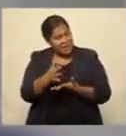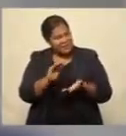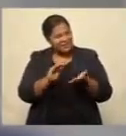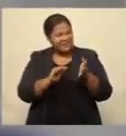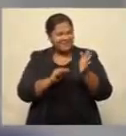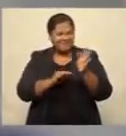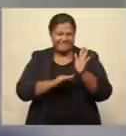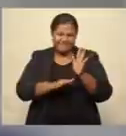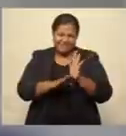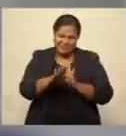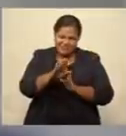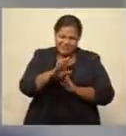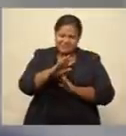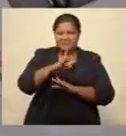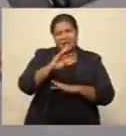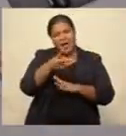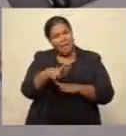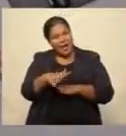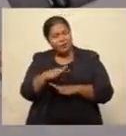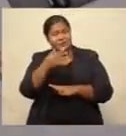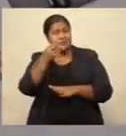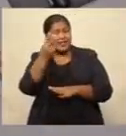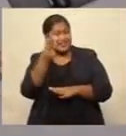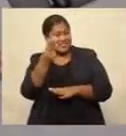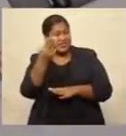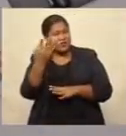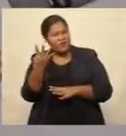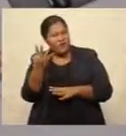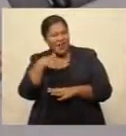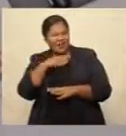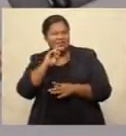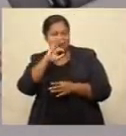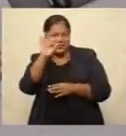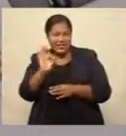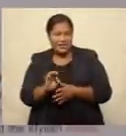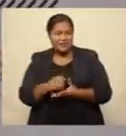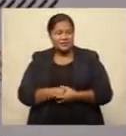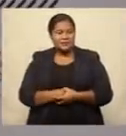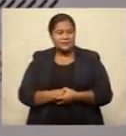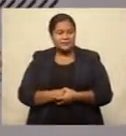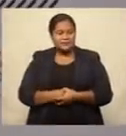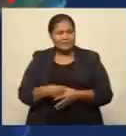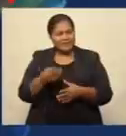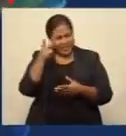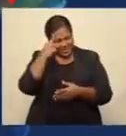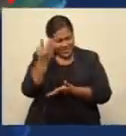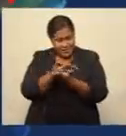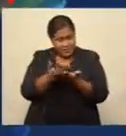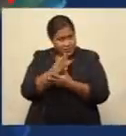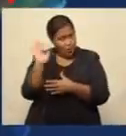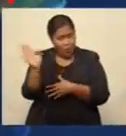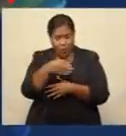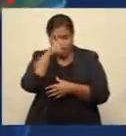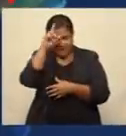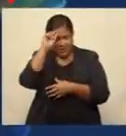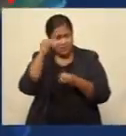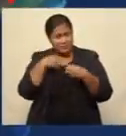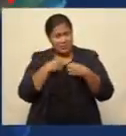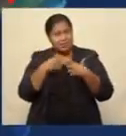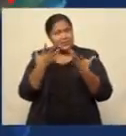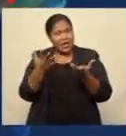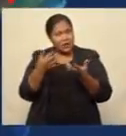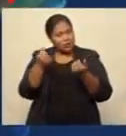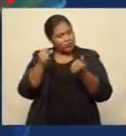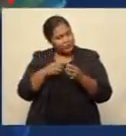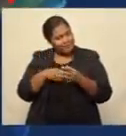about a, you know, three to four hundred percent in orders. I think the discussion should be that all Fijian businesses should now explore